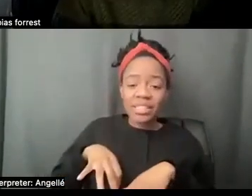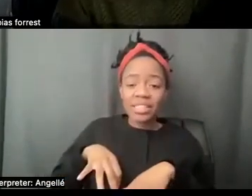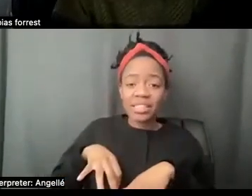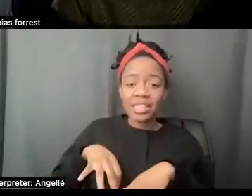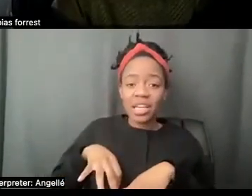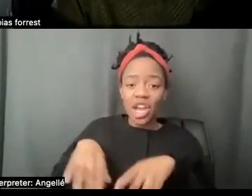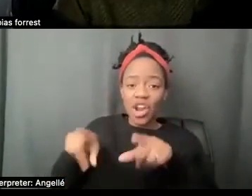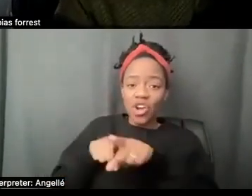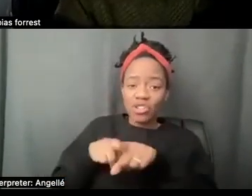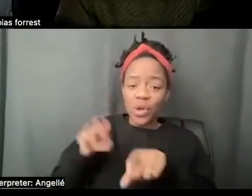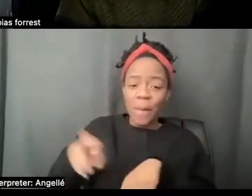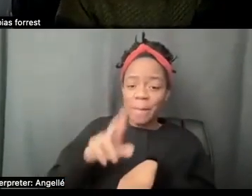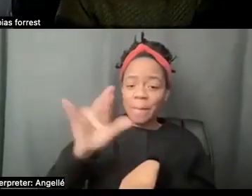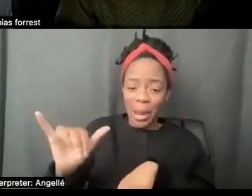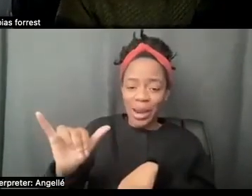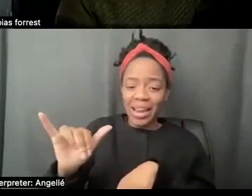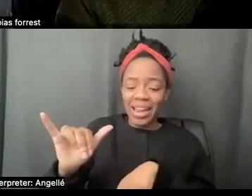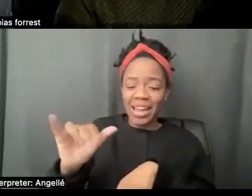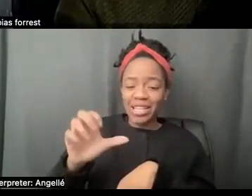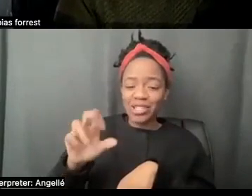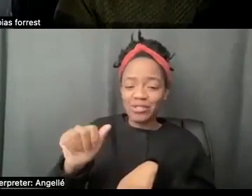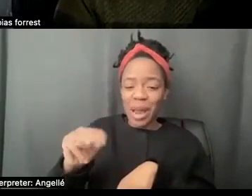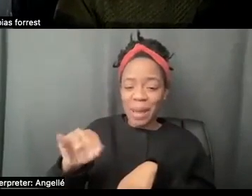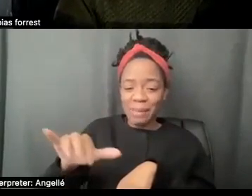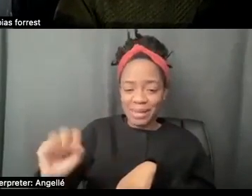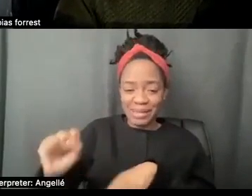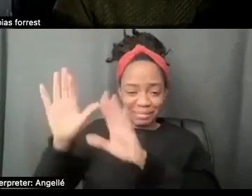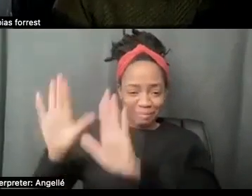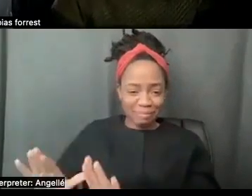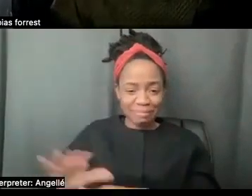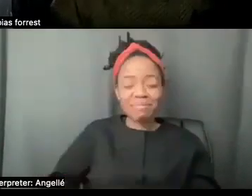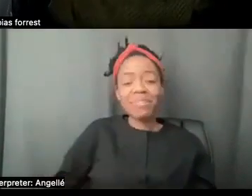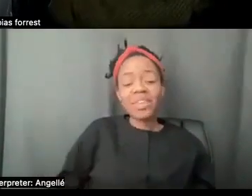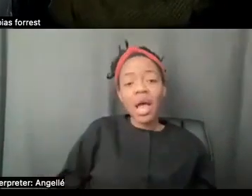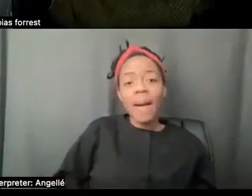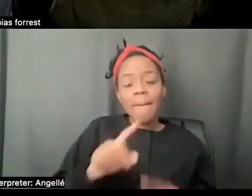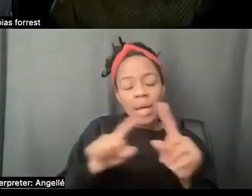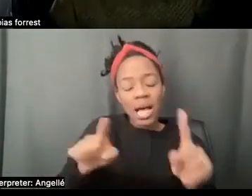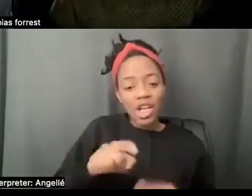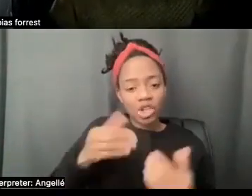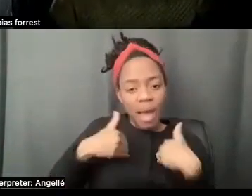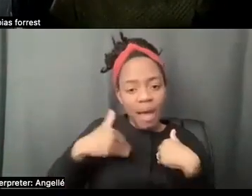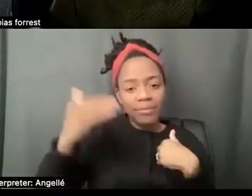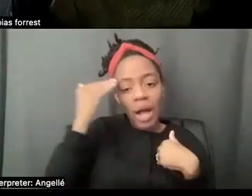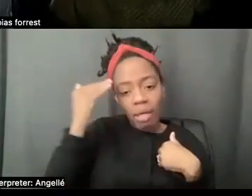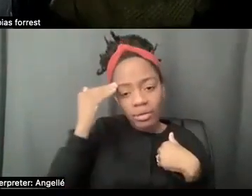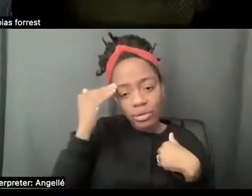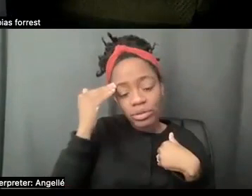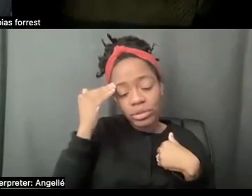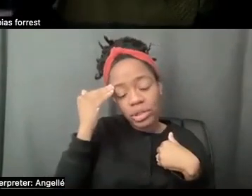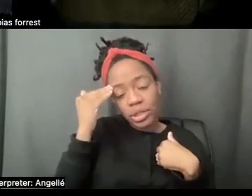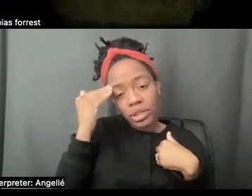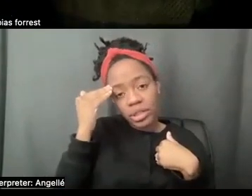Bostwick ceramics is that knowledge that somewhere,